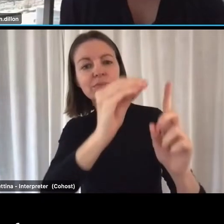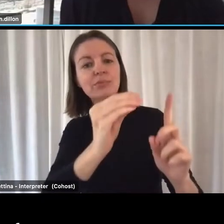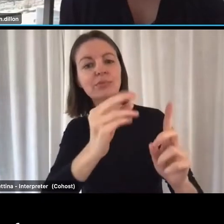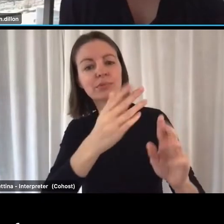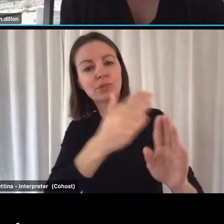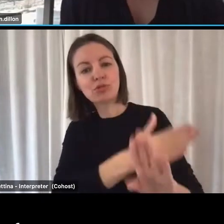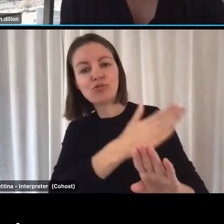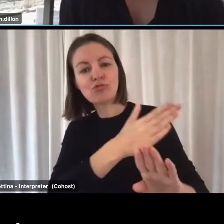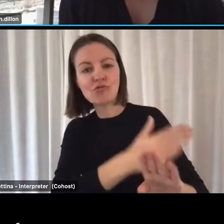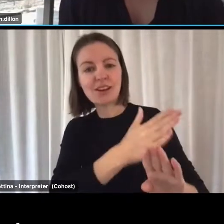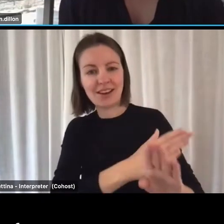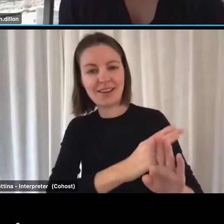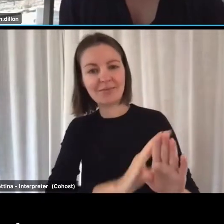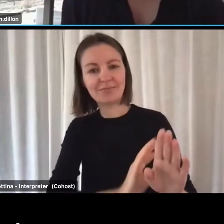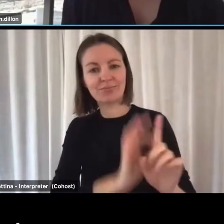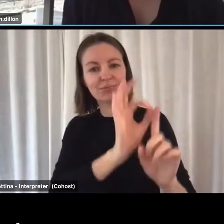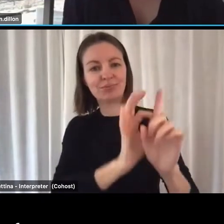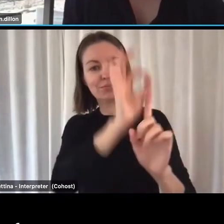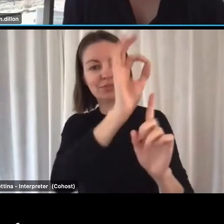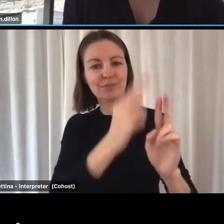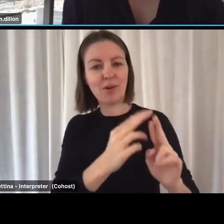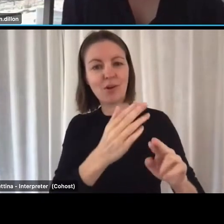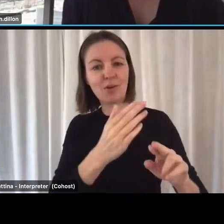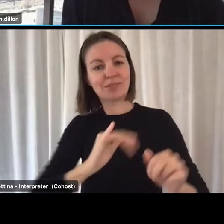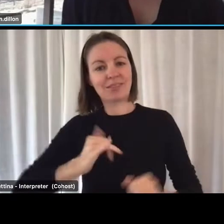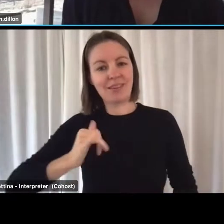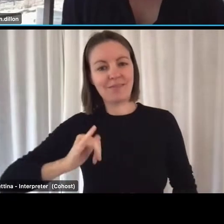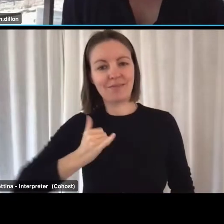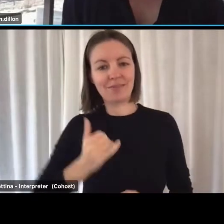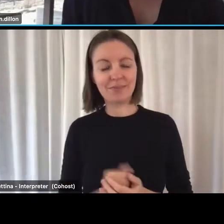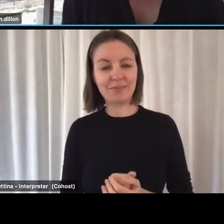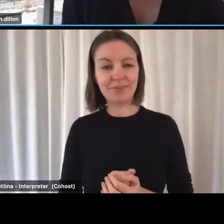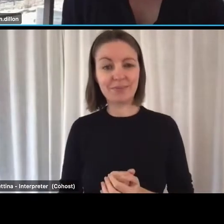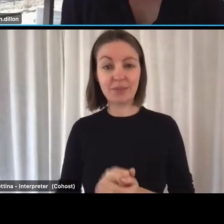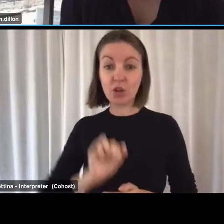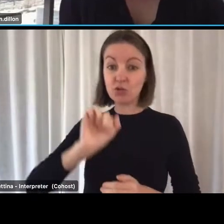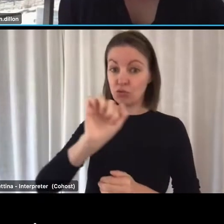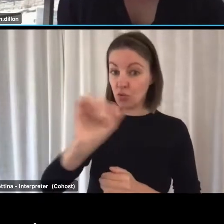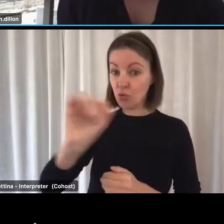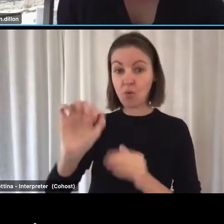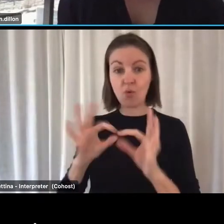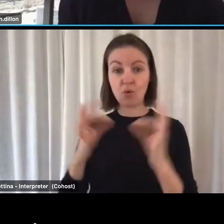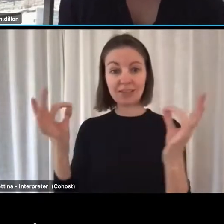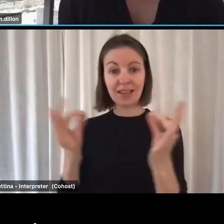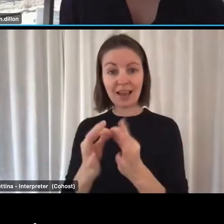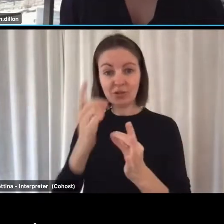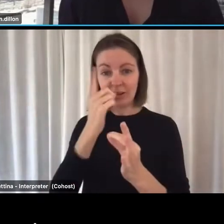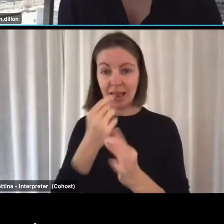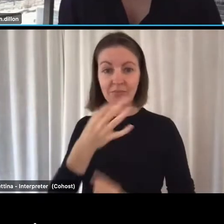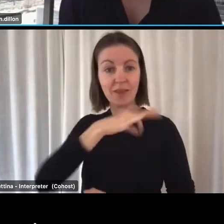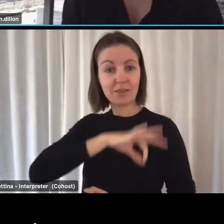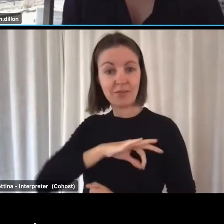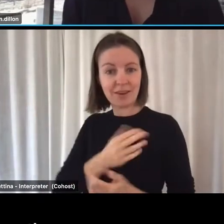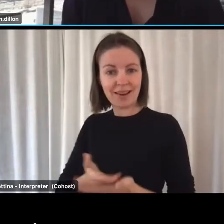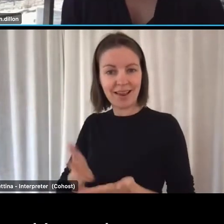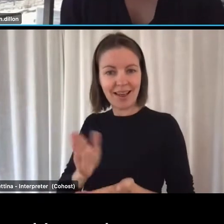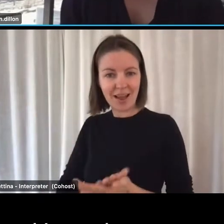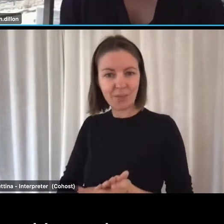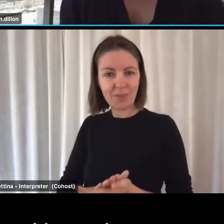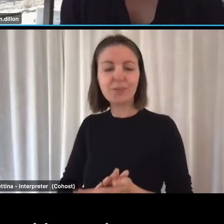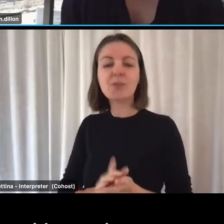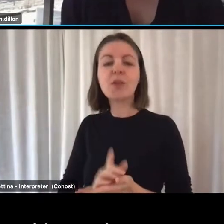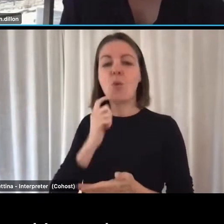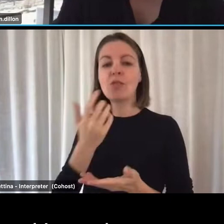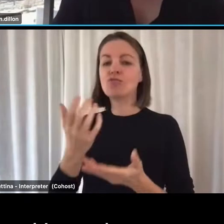So, what will your organisation receive from participating in the WAS? Firstly, you'll receive access to an interactive